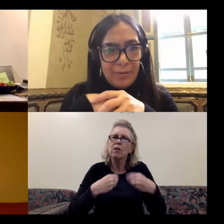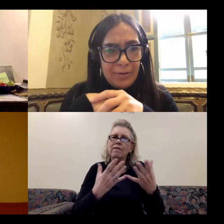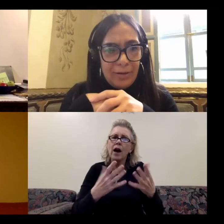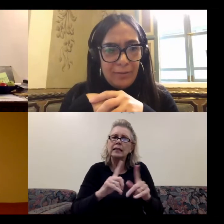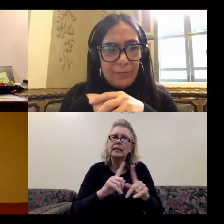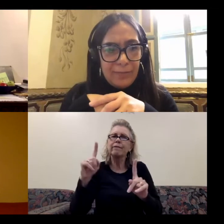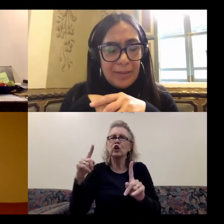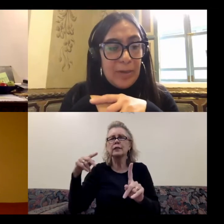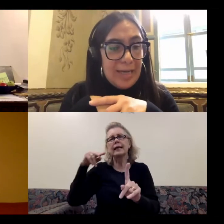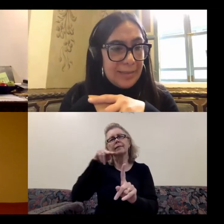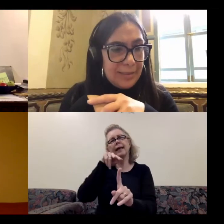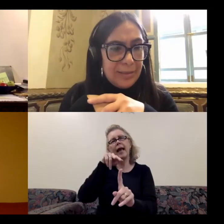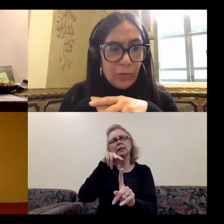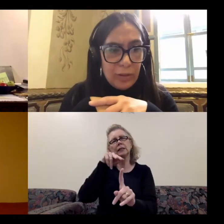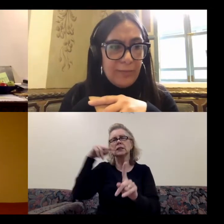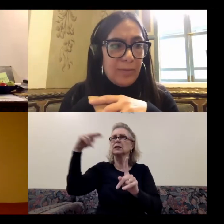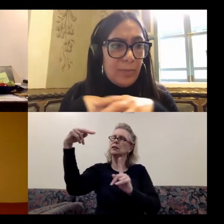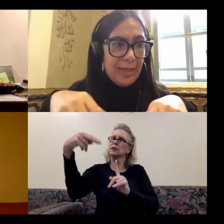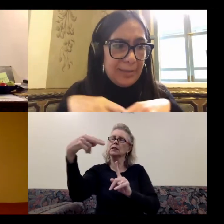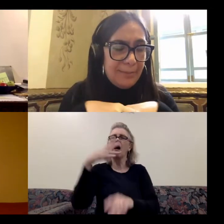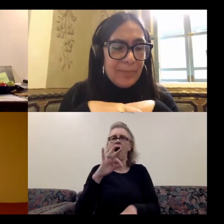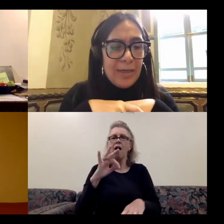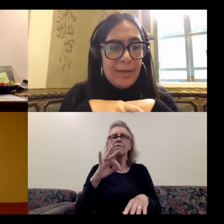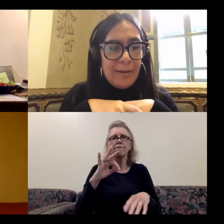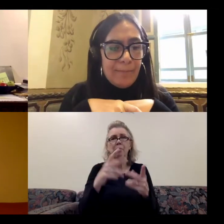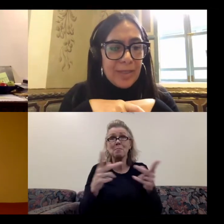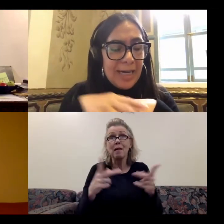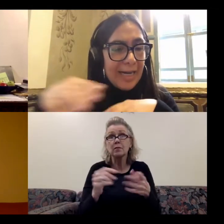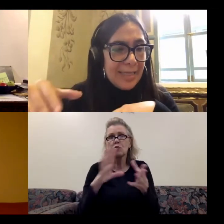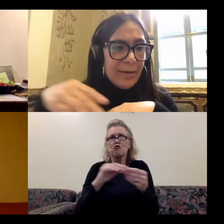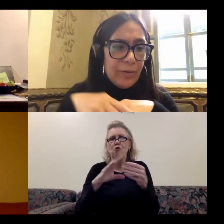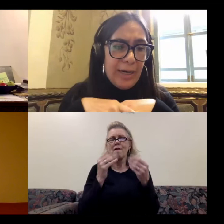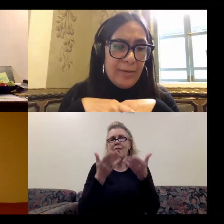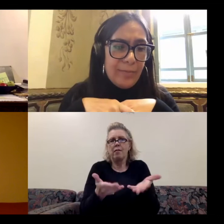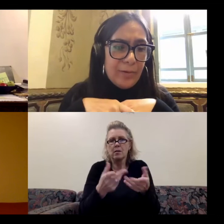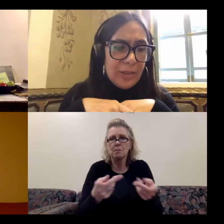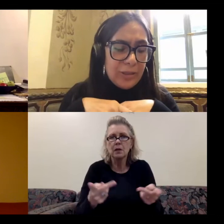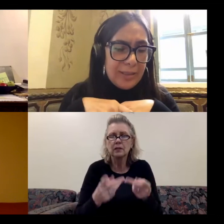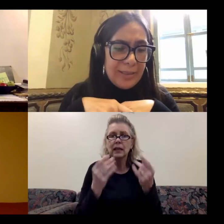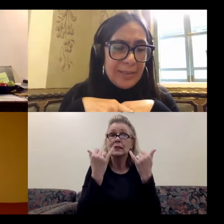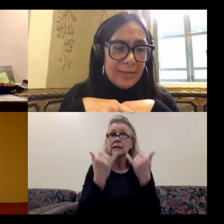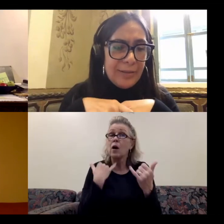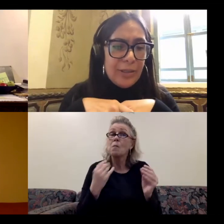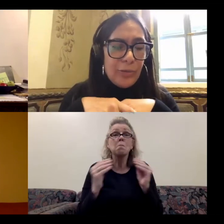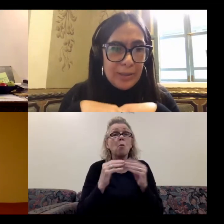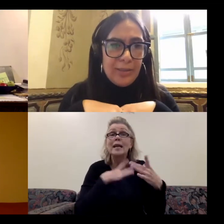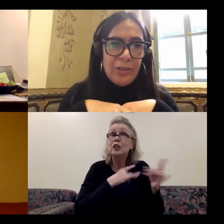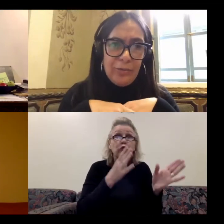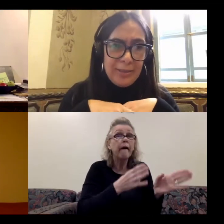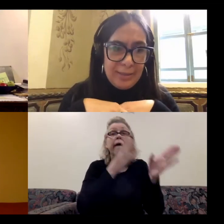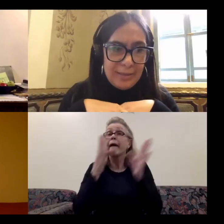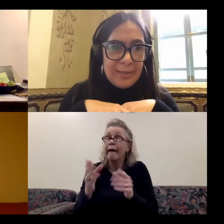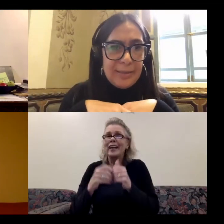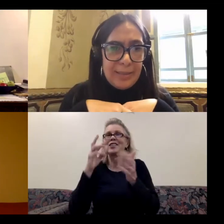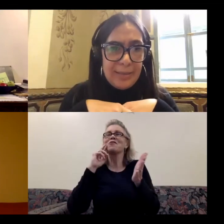the place and the story of the place. And now I'm more interested in research